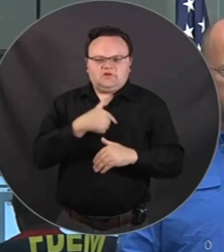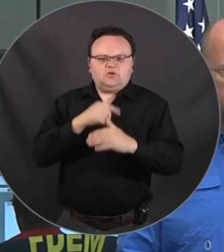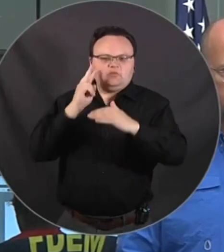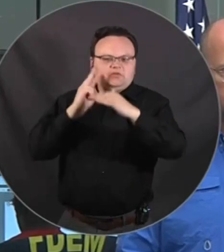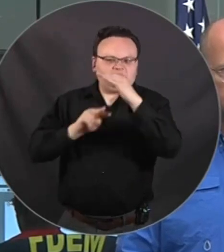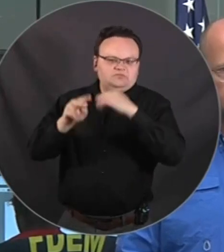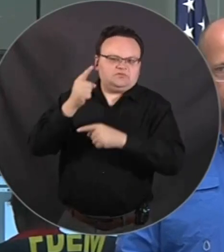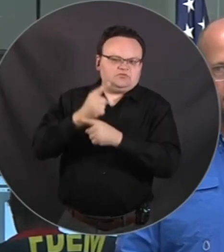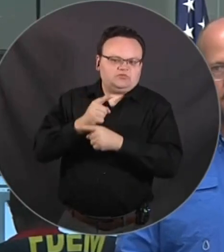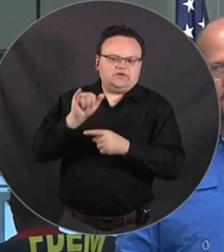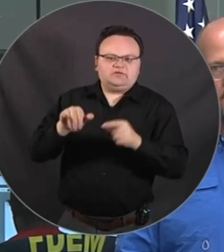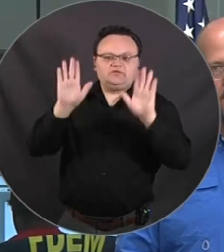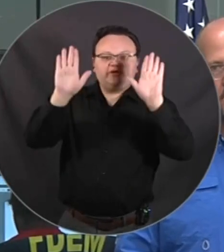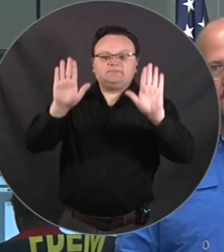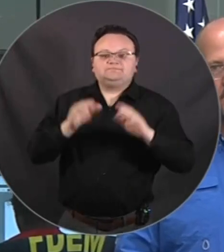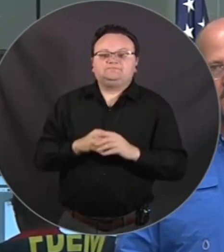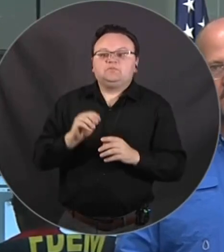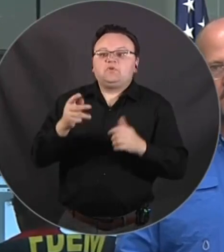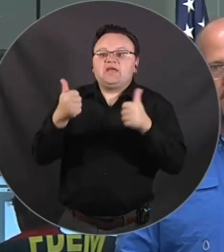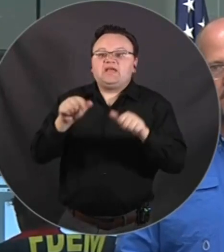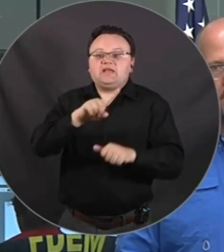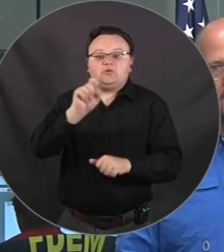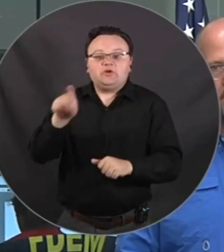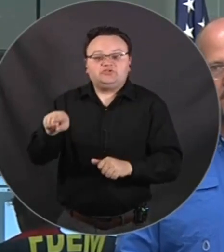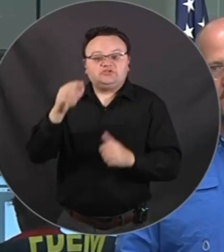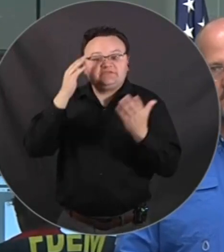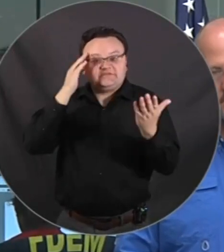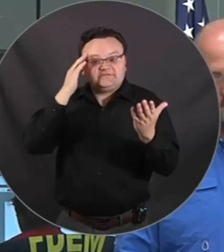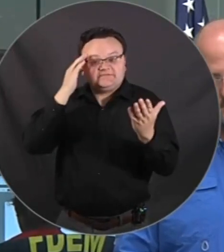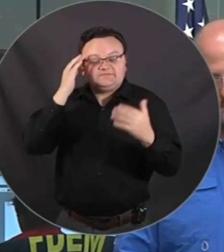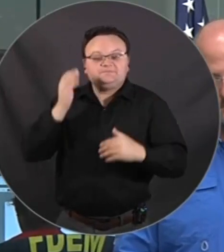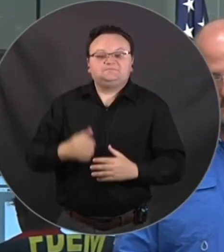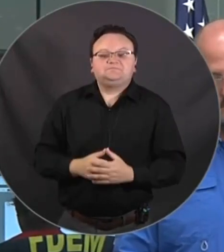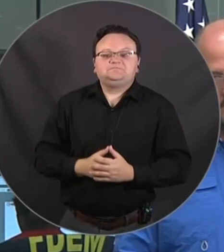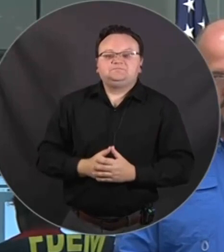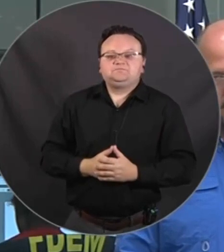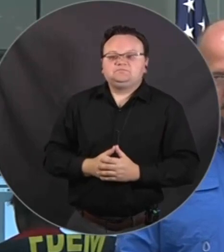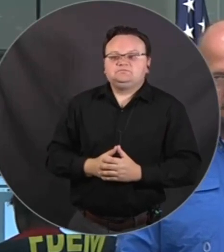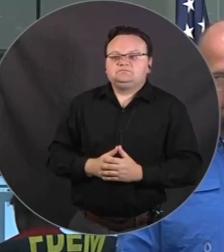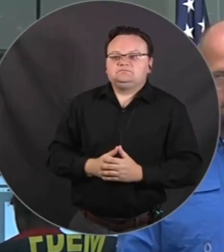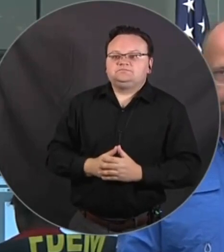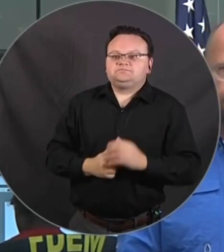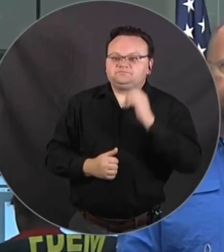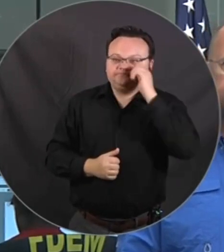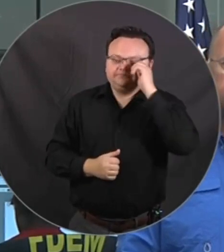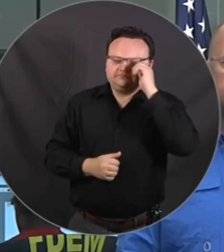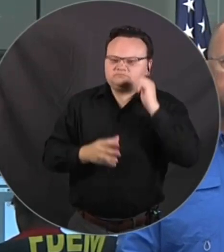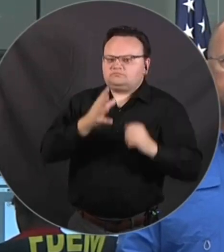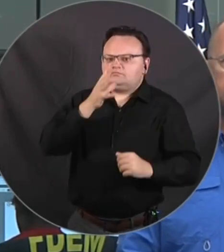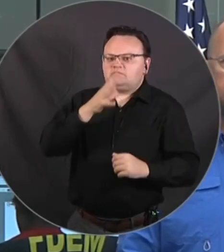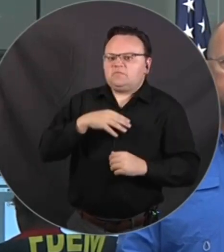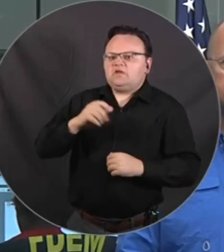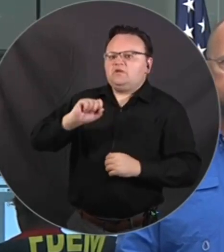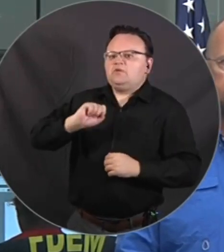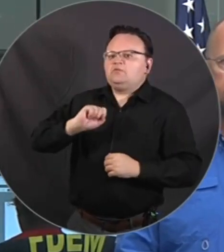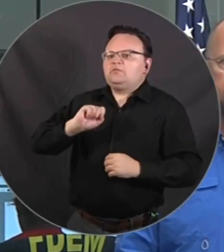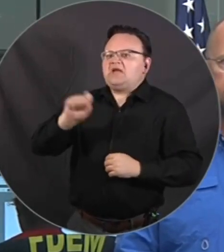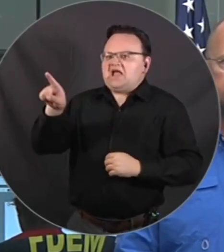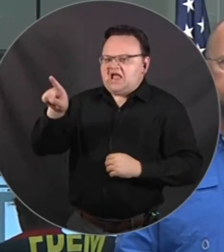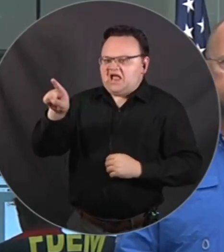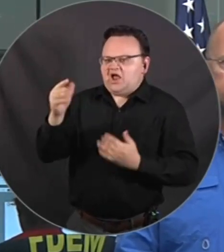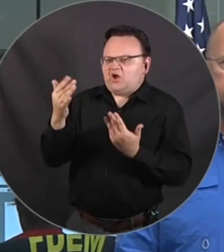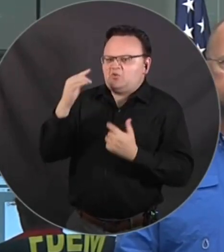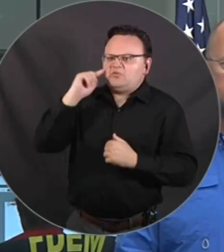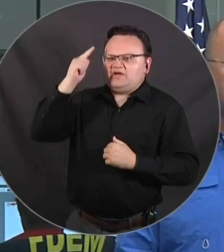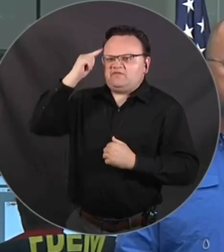that was great. Okay do we have any questions? know damage assessments are ongoing but is there any damage you're finding to state buildings including prisons in the past?